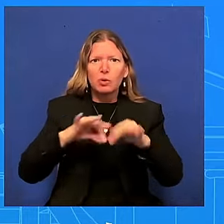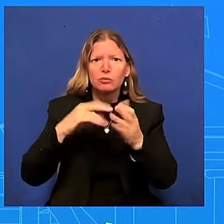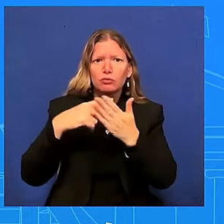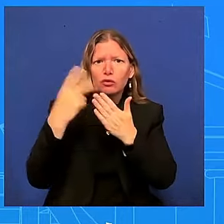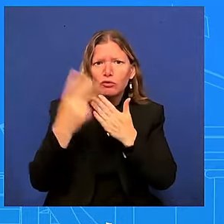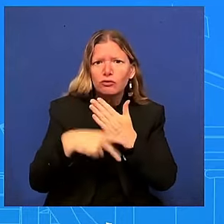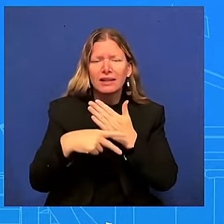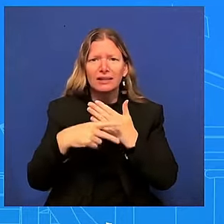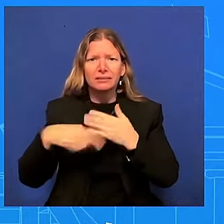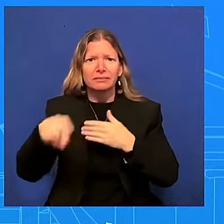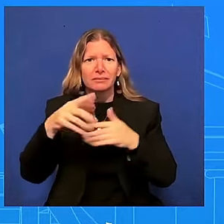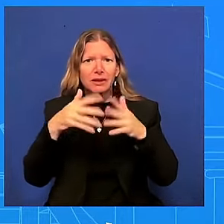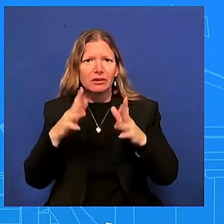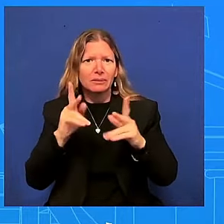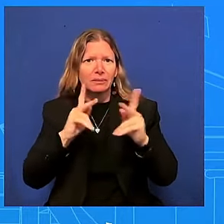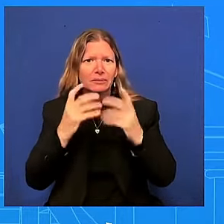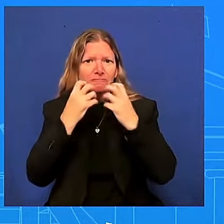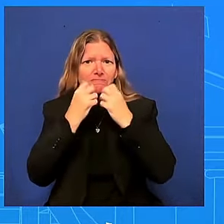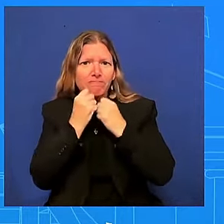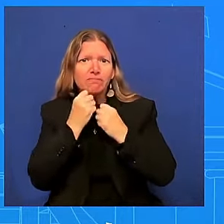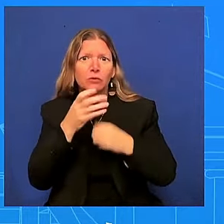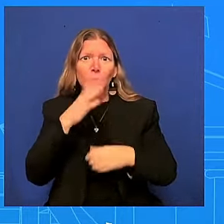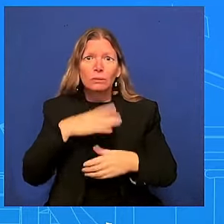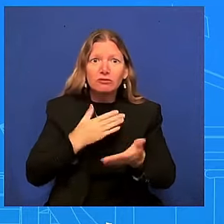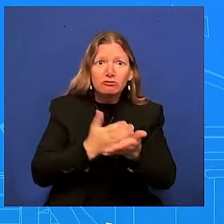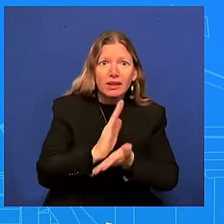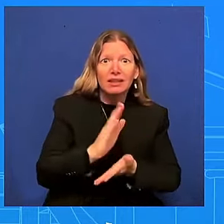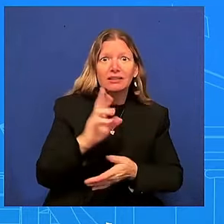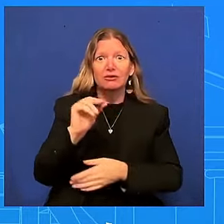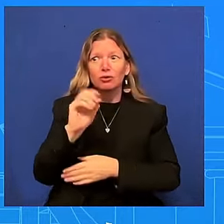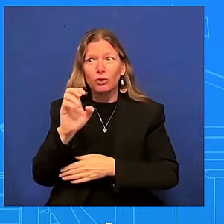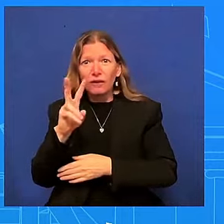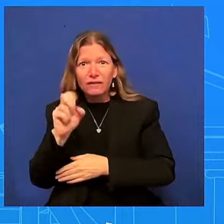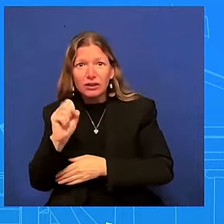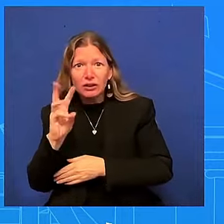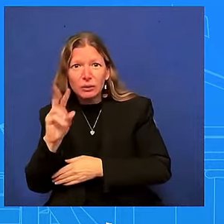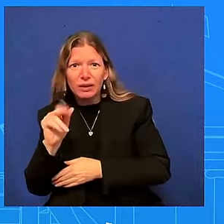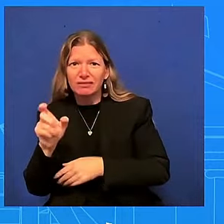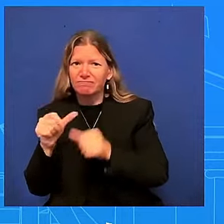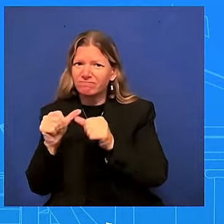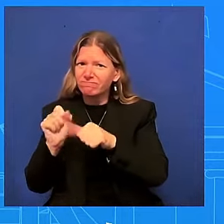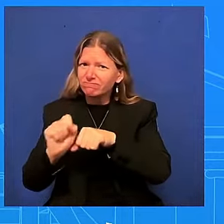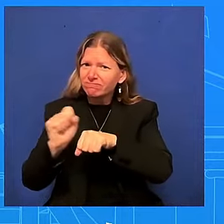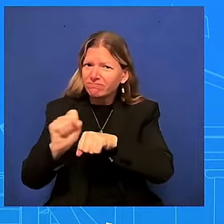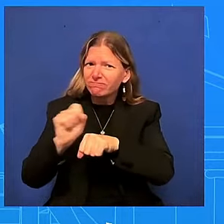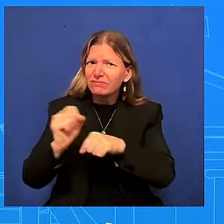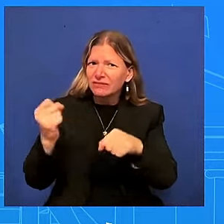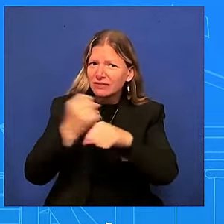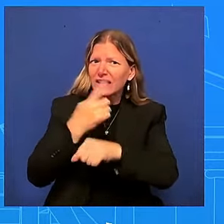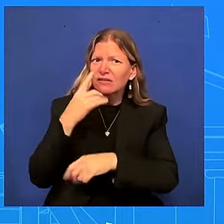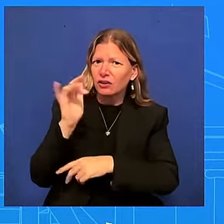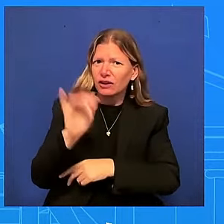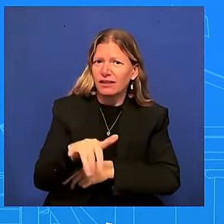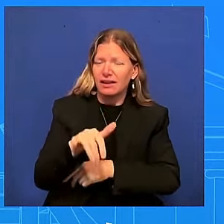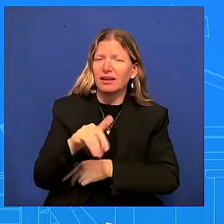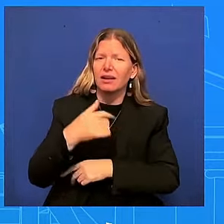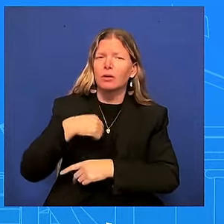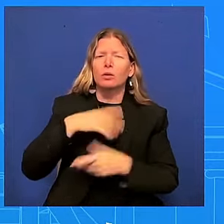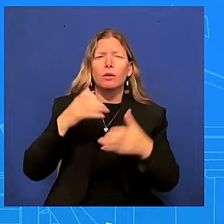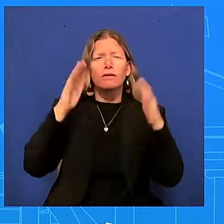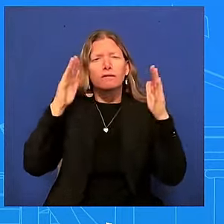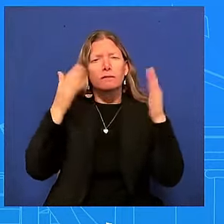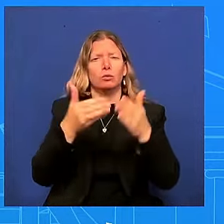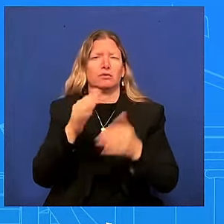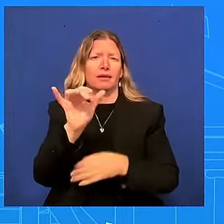all that's what we're going to focus on and that's what americans are going to hear can continue to hear from this president anything else i i